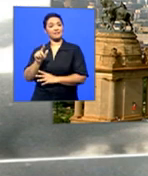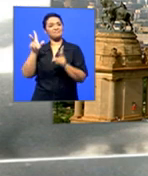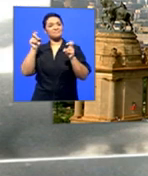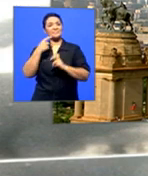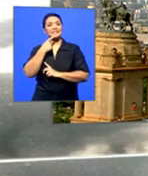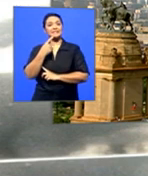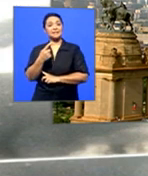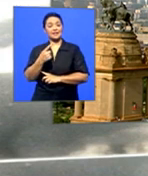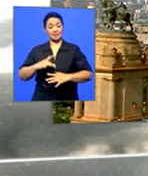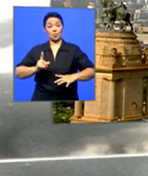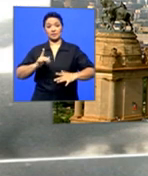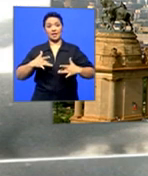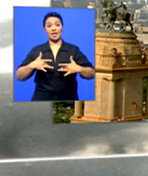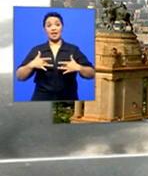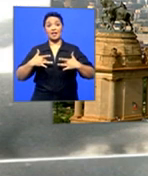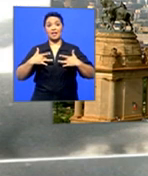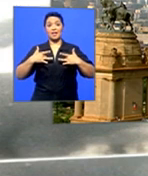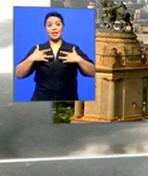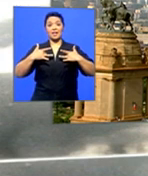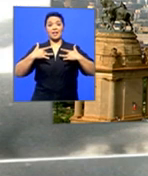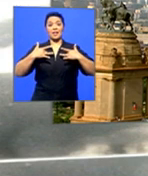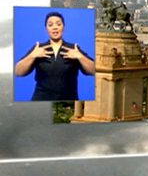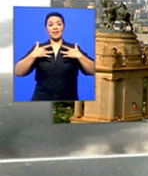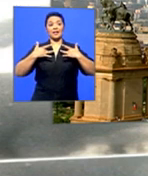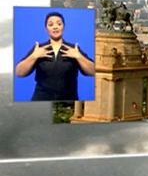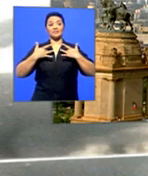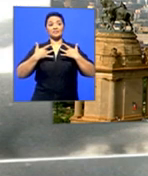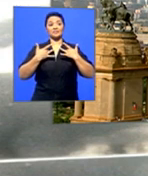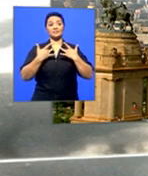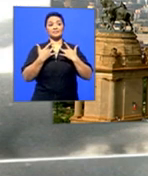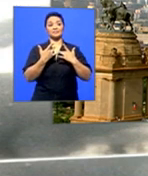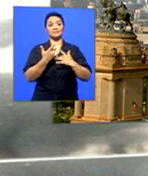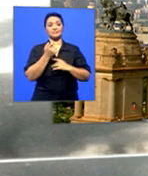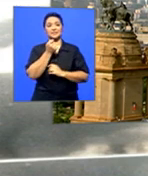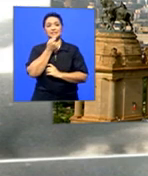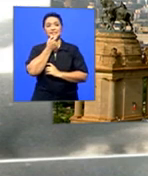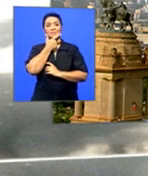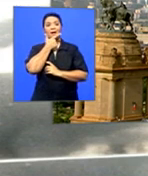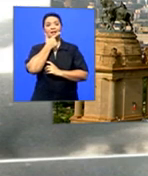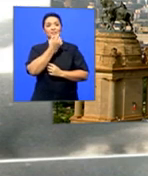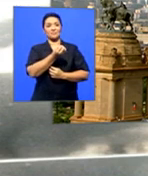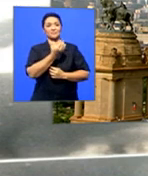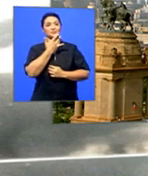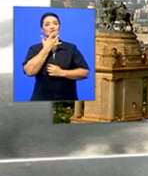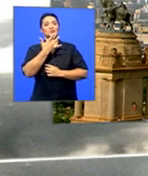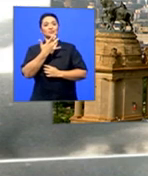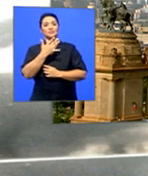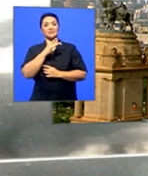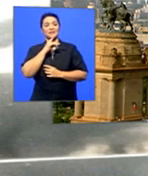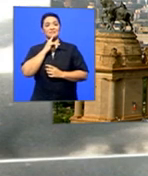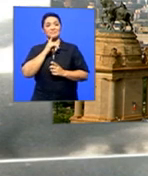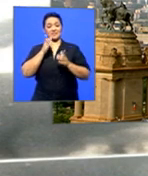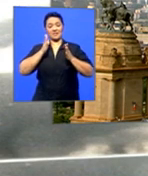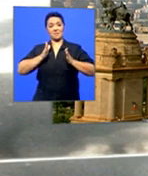says, life has touched this mud, this lowly human wilting clay, into a